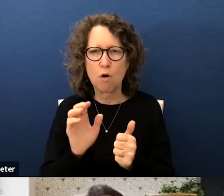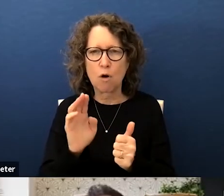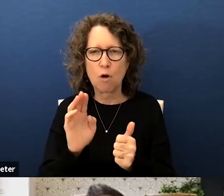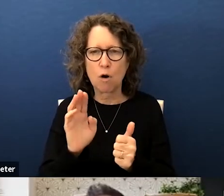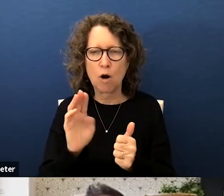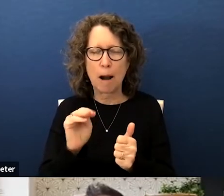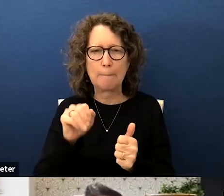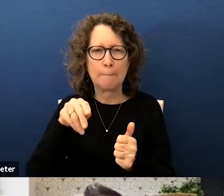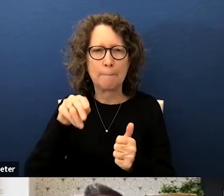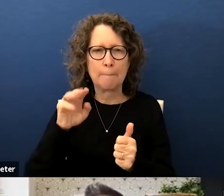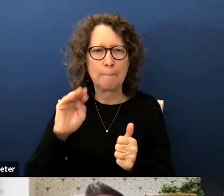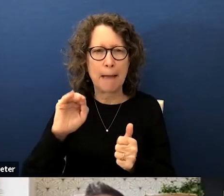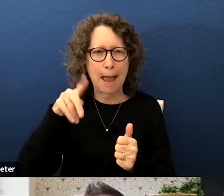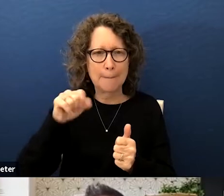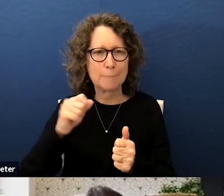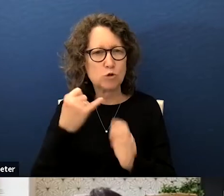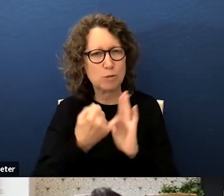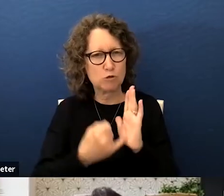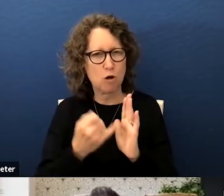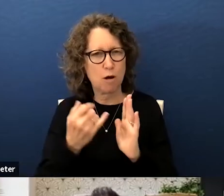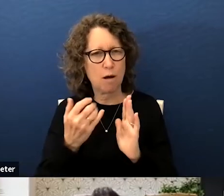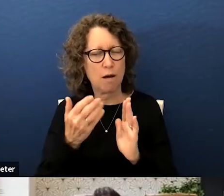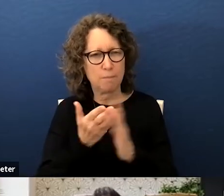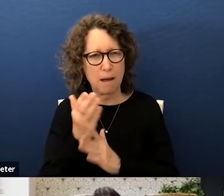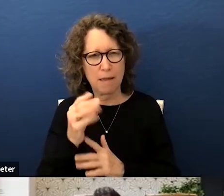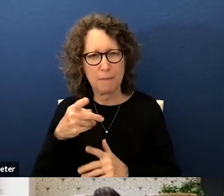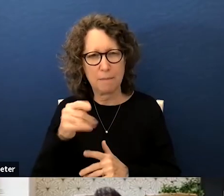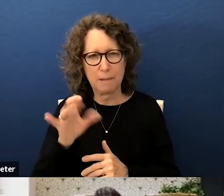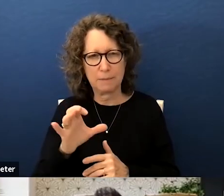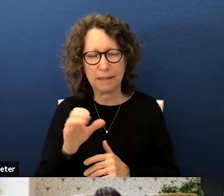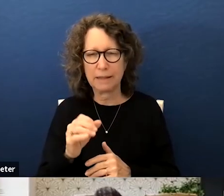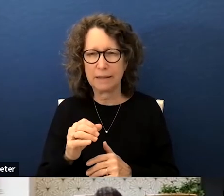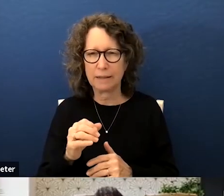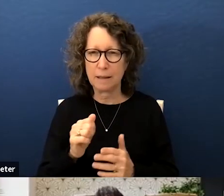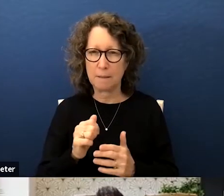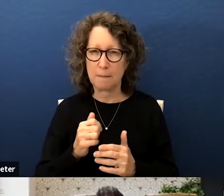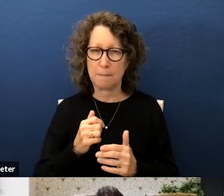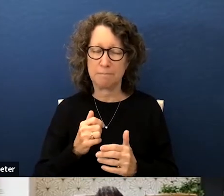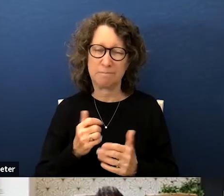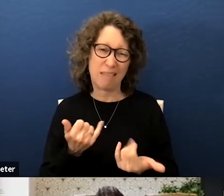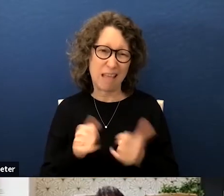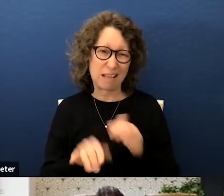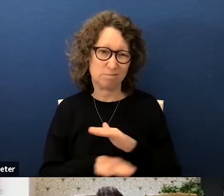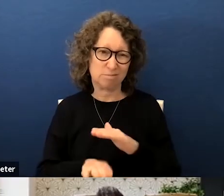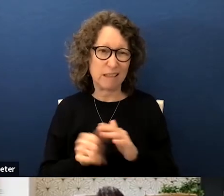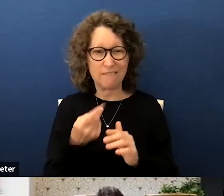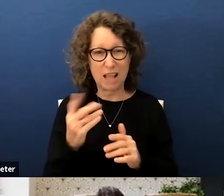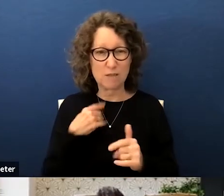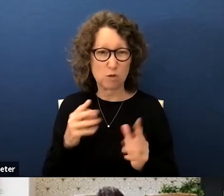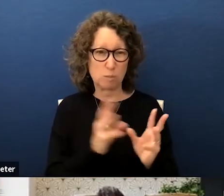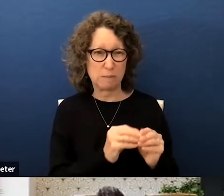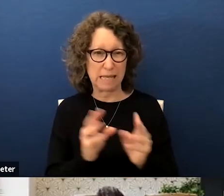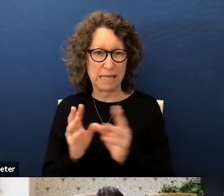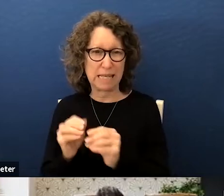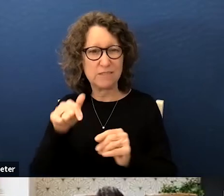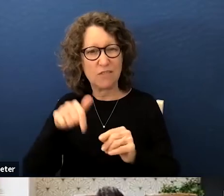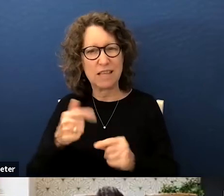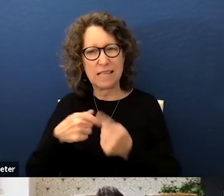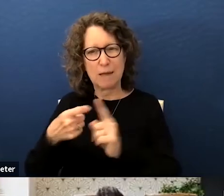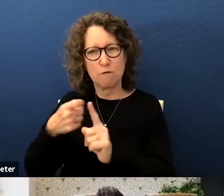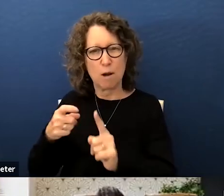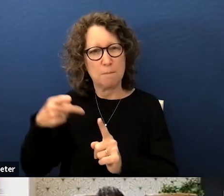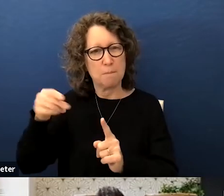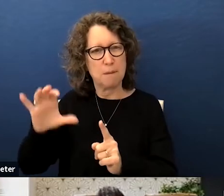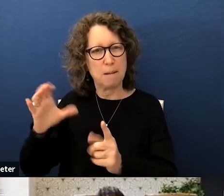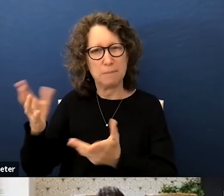drawn by the public that's uh been the gist of my comments uh in the past few meetings is you know this came from the